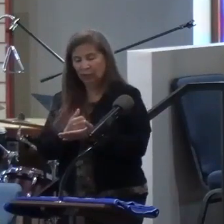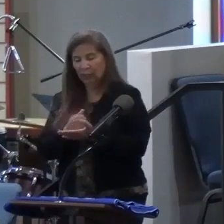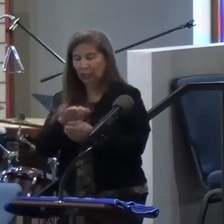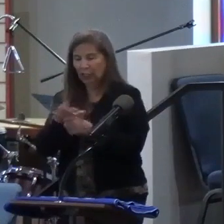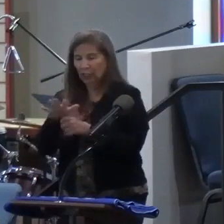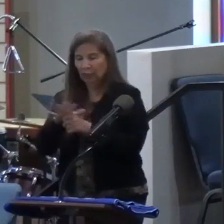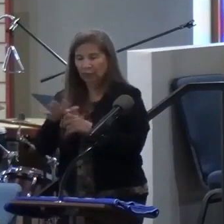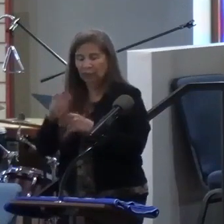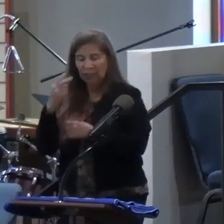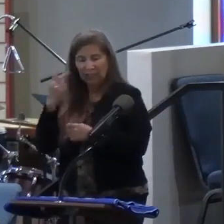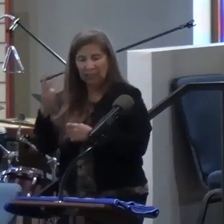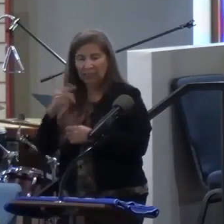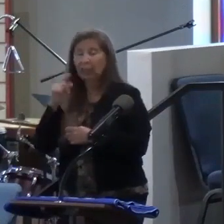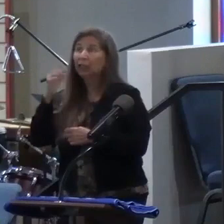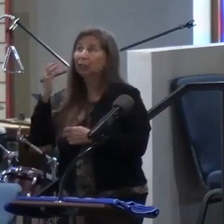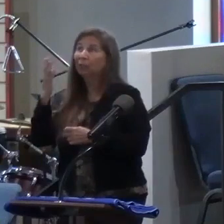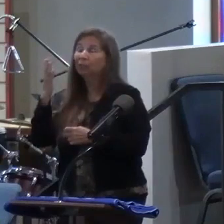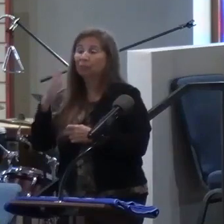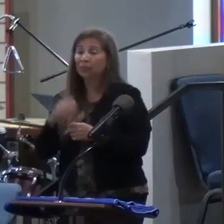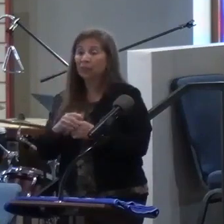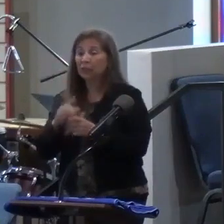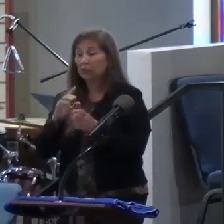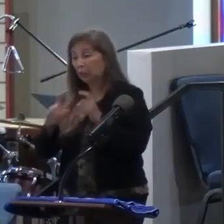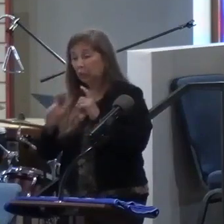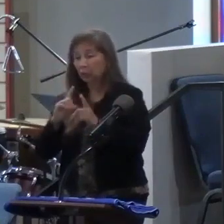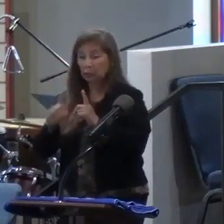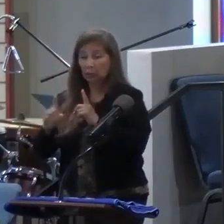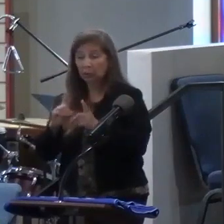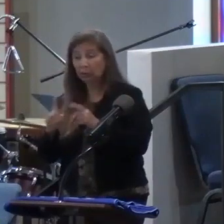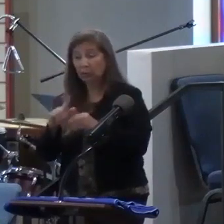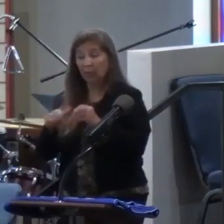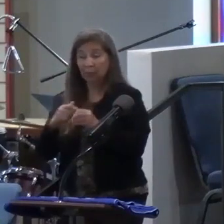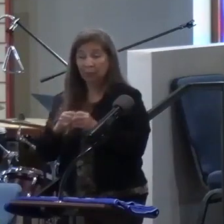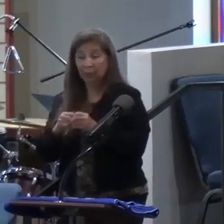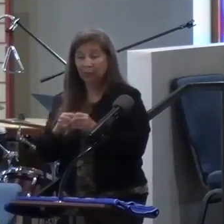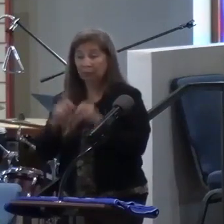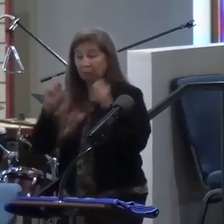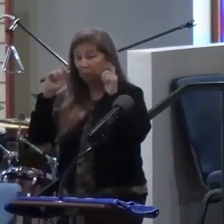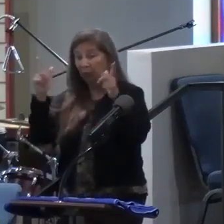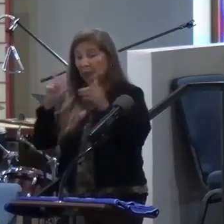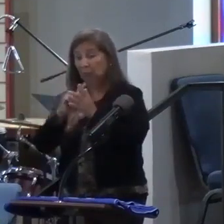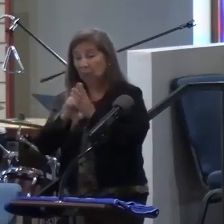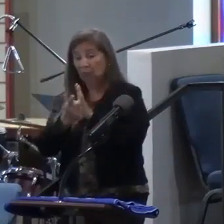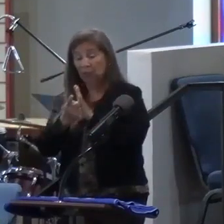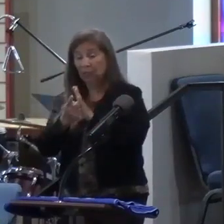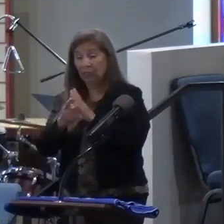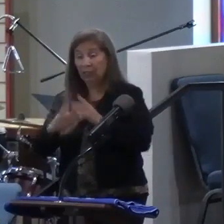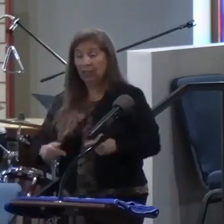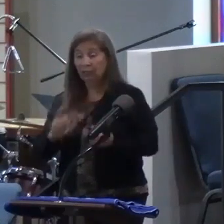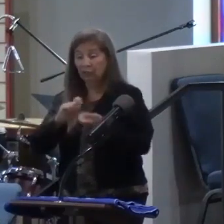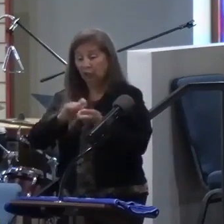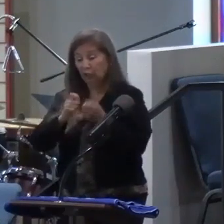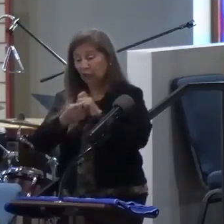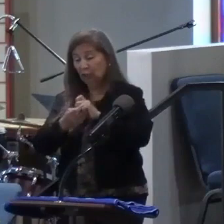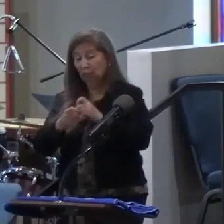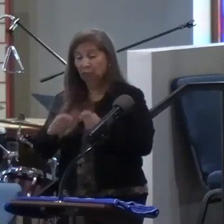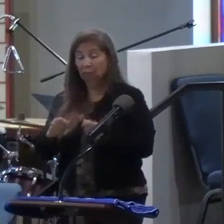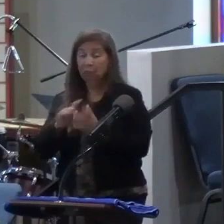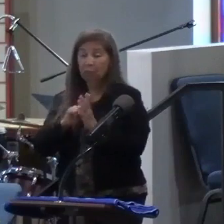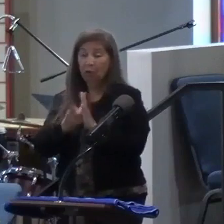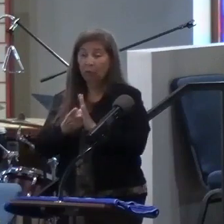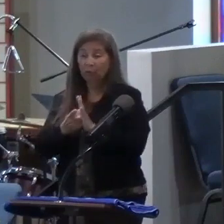have seen him. I mean, these guys are all talking about it, right? It's this amazing moment, life-changing moment, and he didn't get to be part of it.